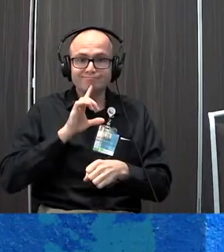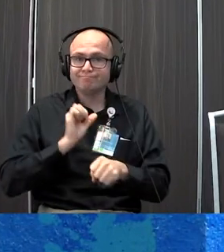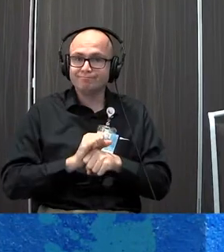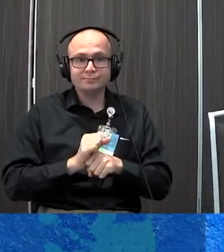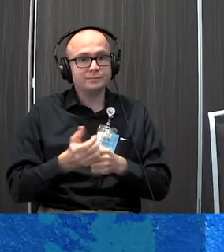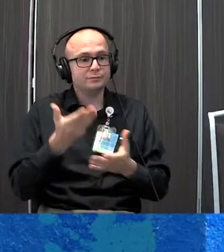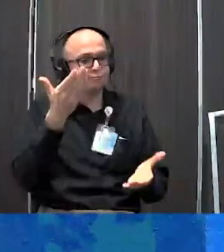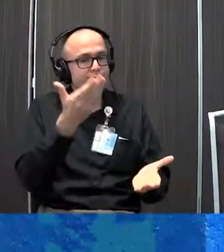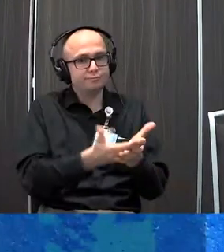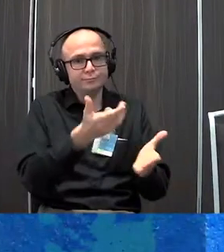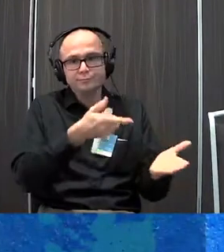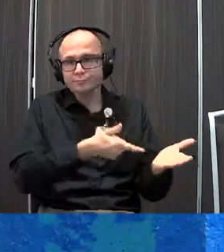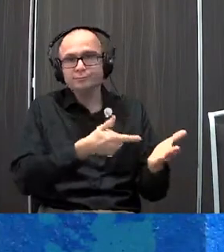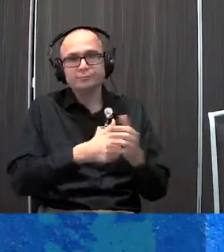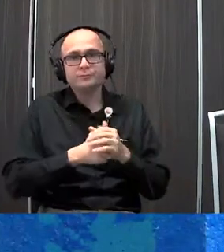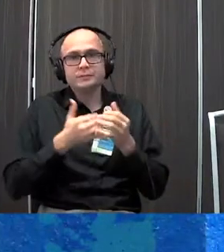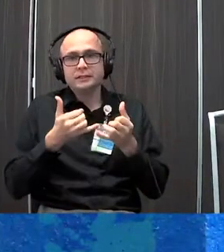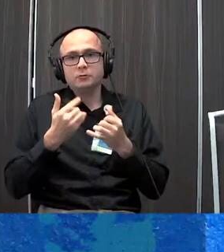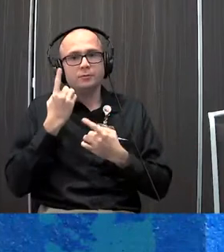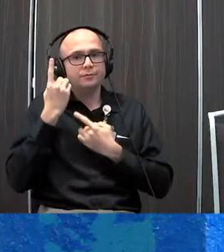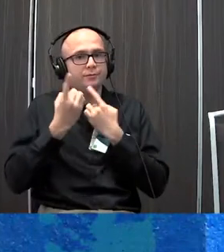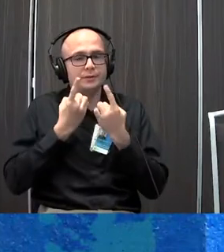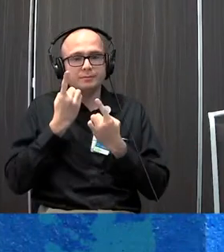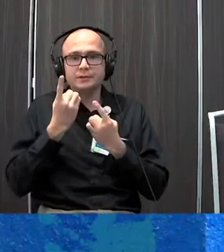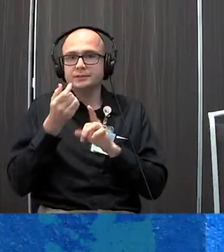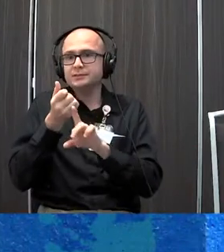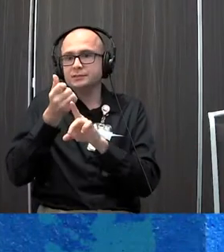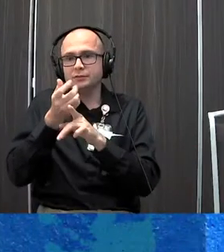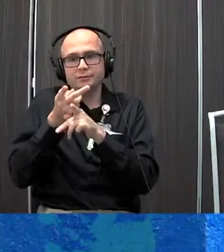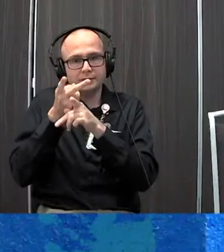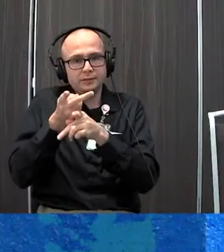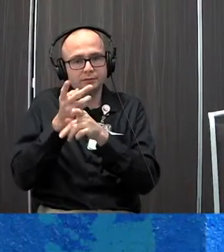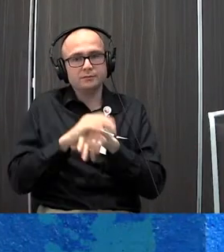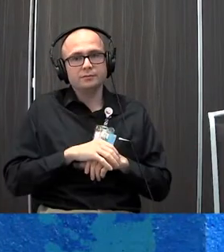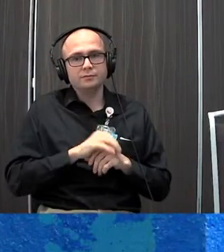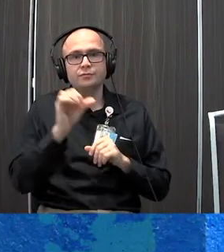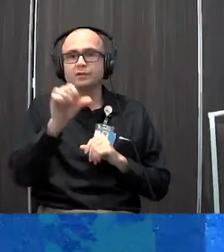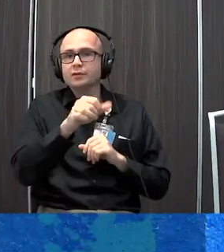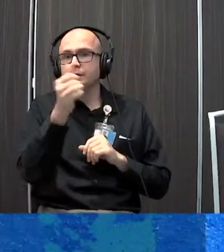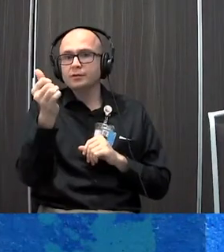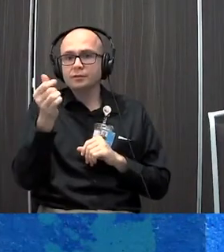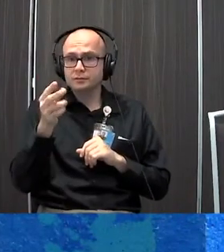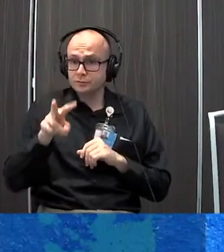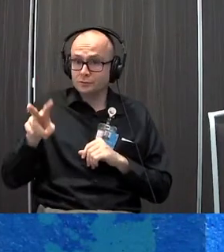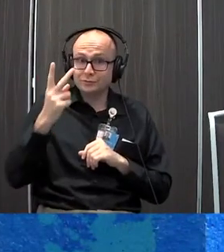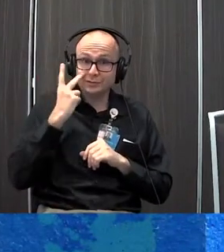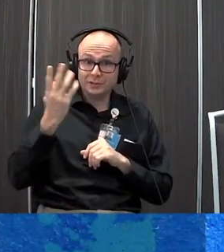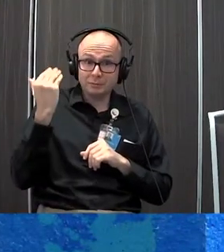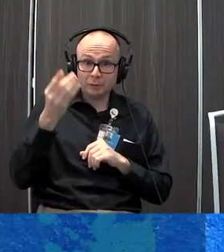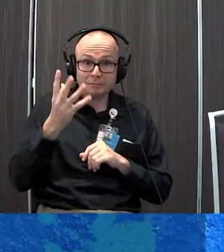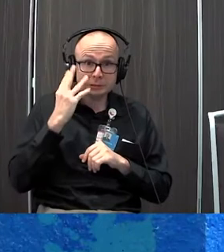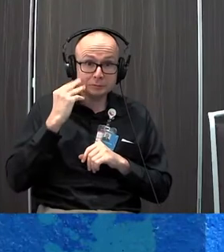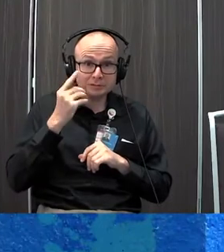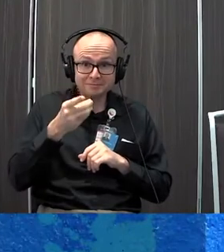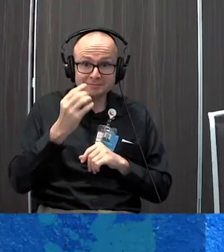documented. And it's within this context that we think about self-care. The other layer to add is, does this look familiar to anybody?